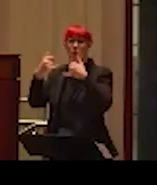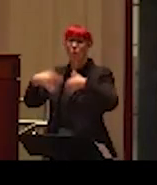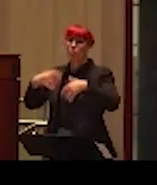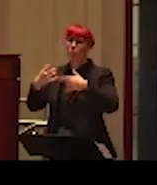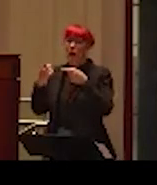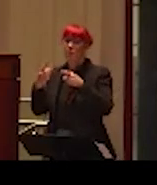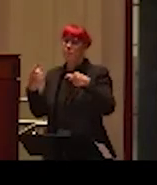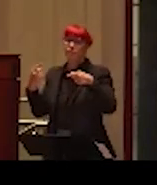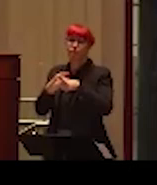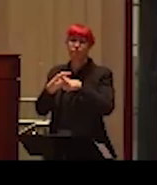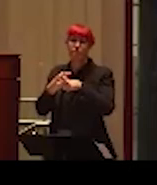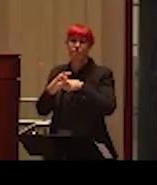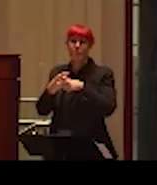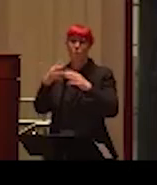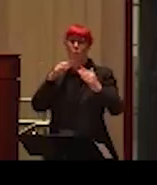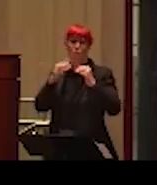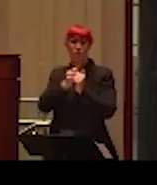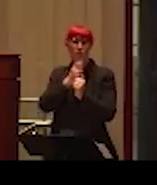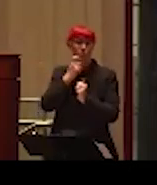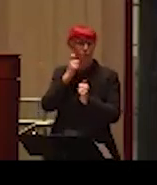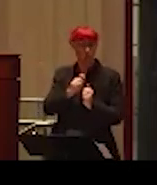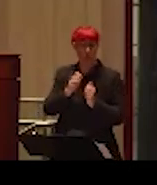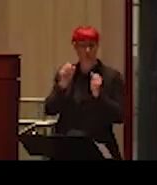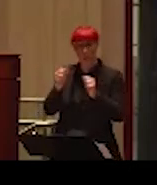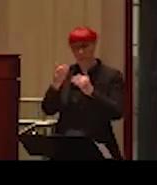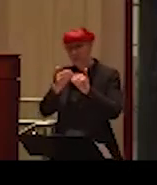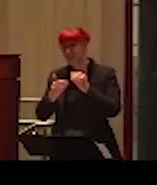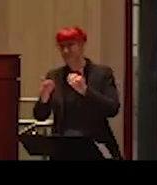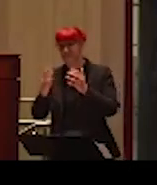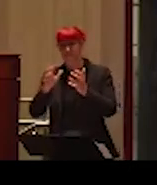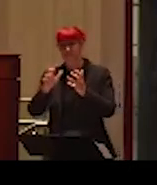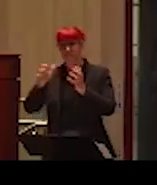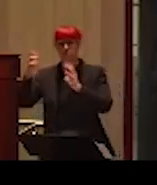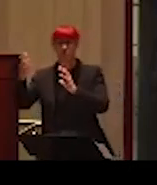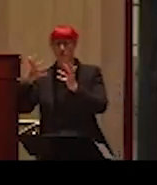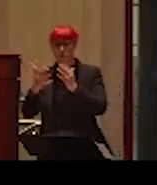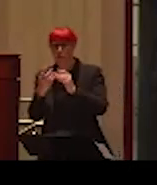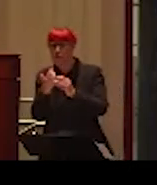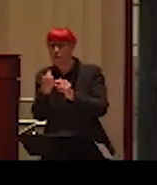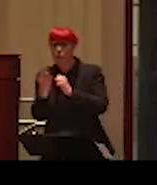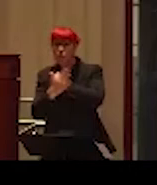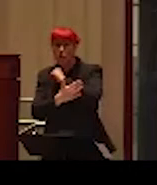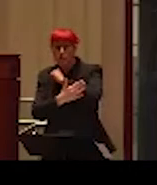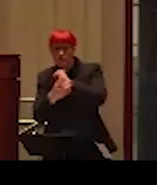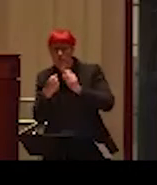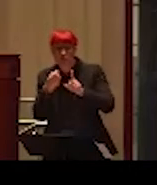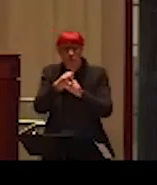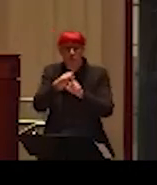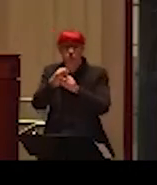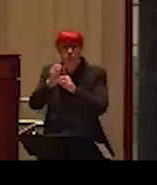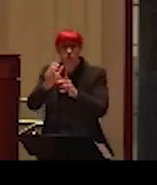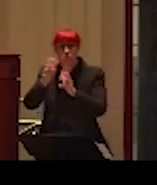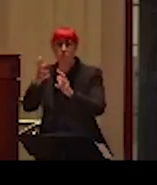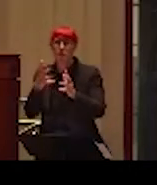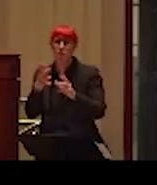Ukraine, with potentially catastrophic events for some countries and even the world. And those of us with lived experiences